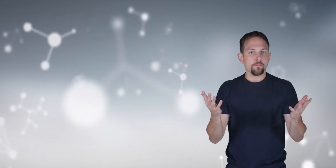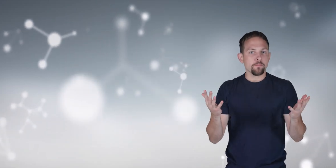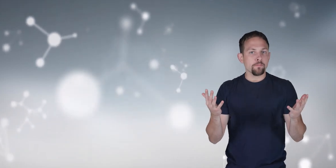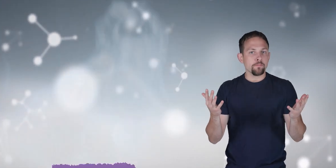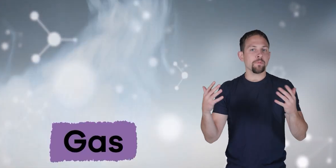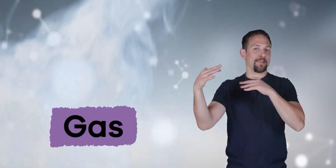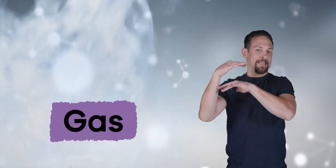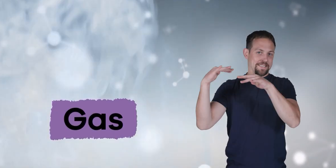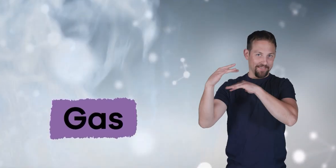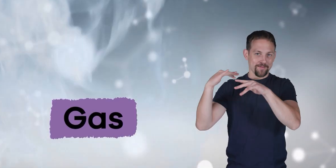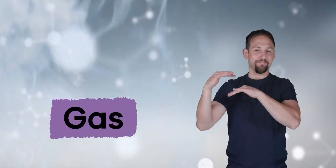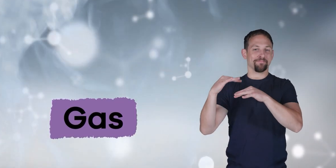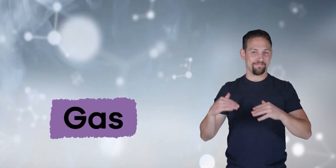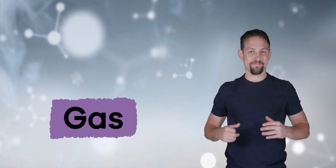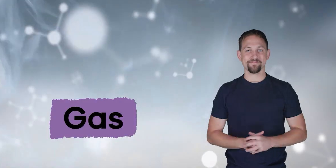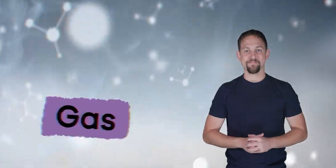gas